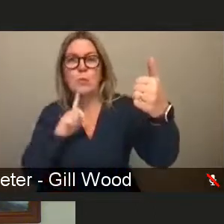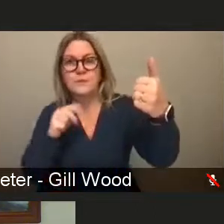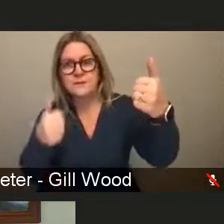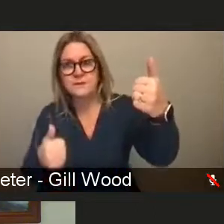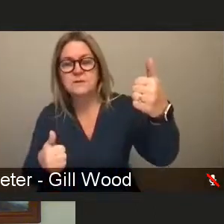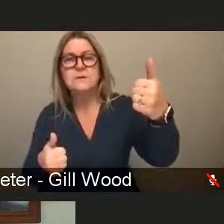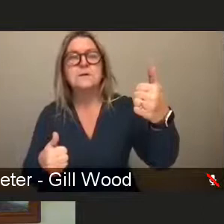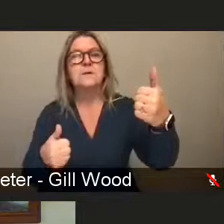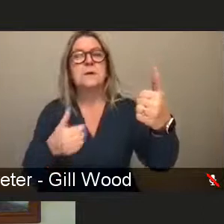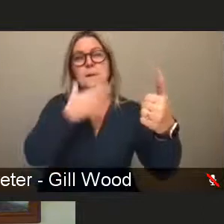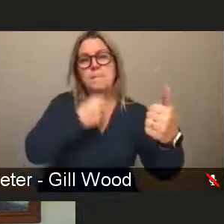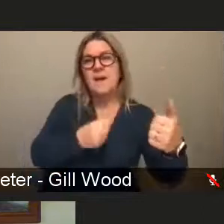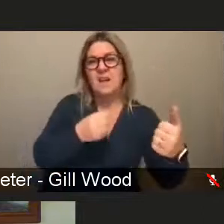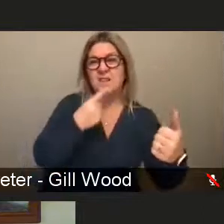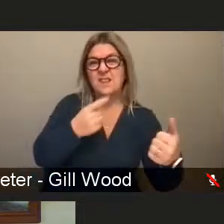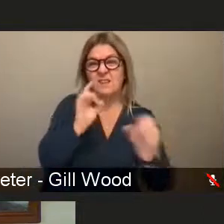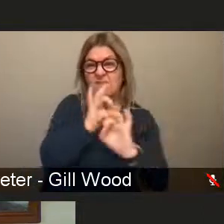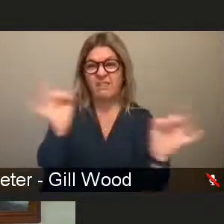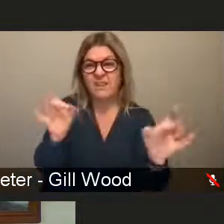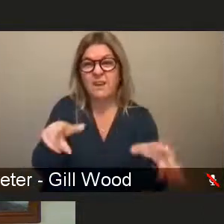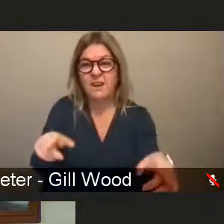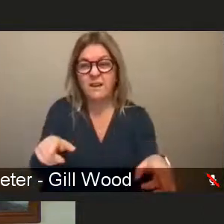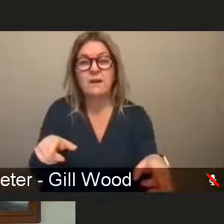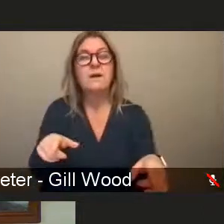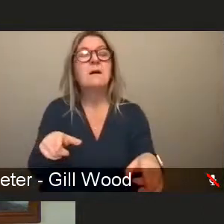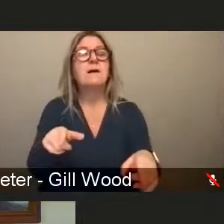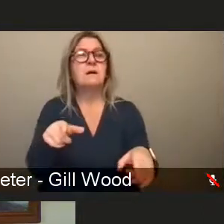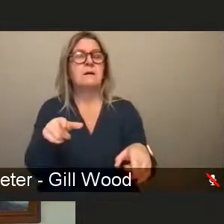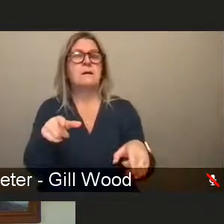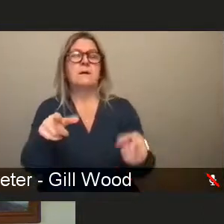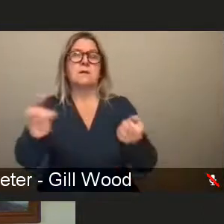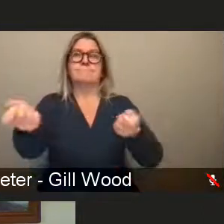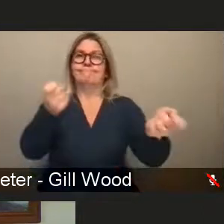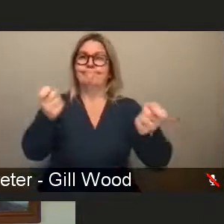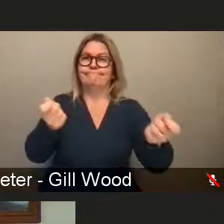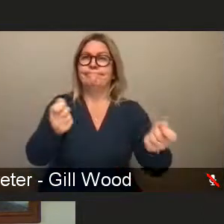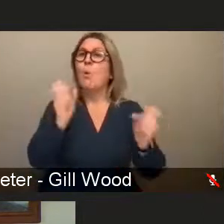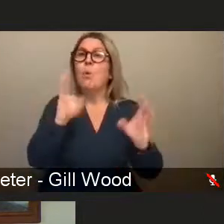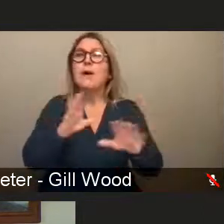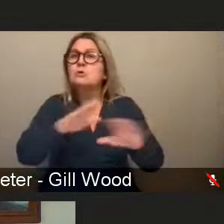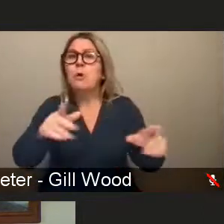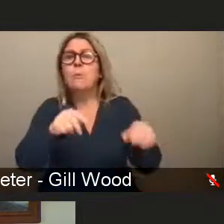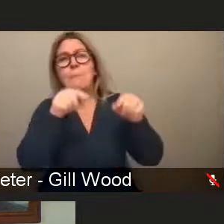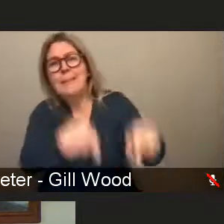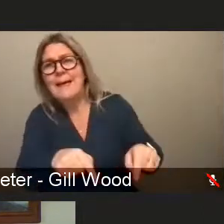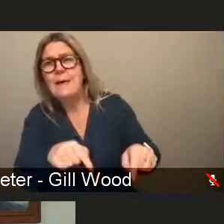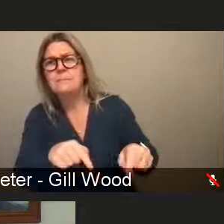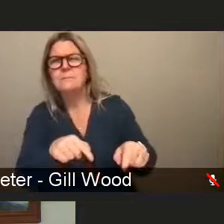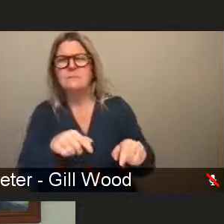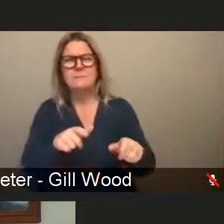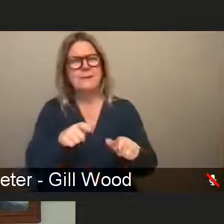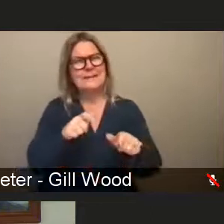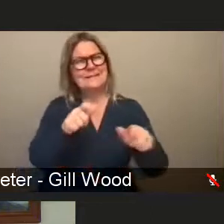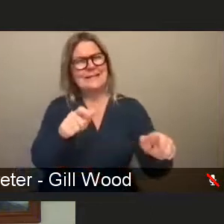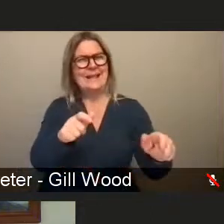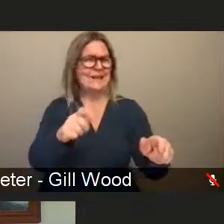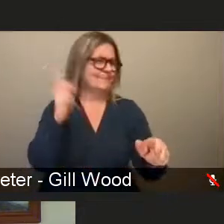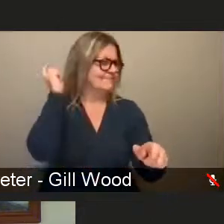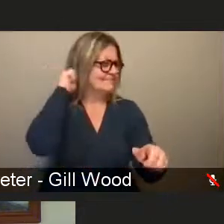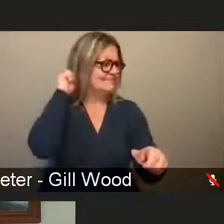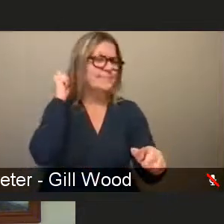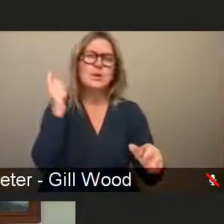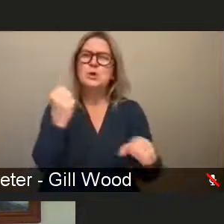men in who are not perpetrators who are actually still saying things and doing things which condone it in the eyes of the